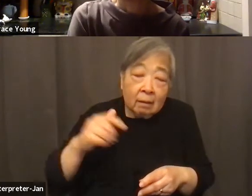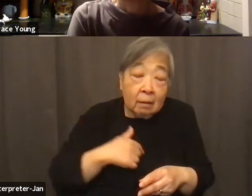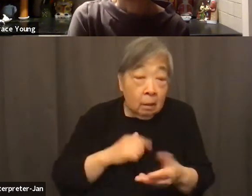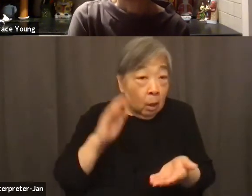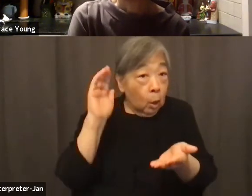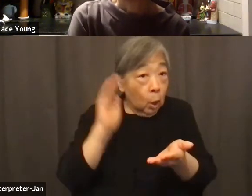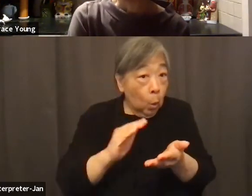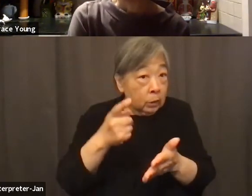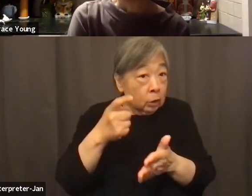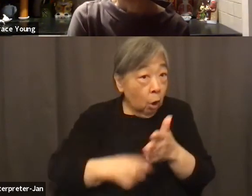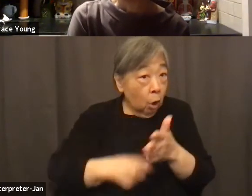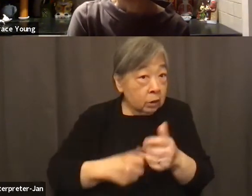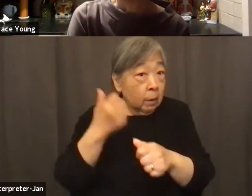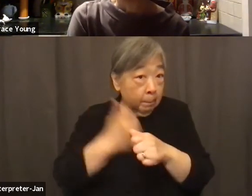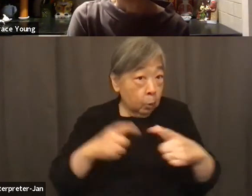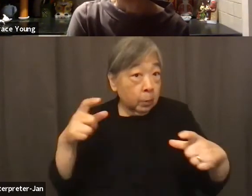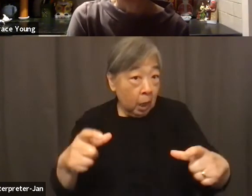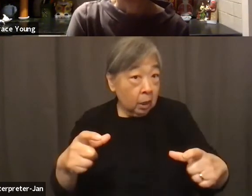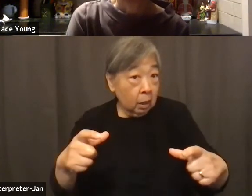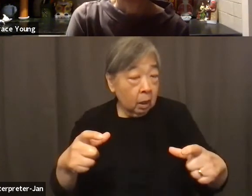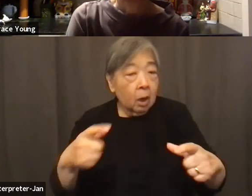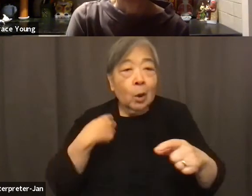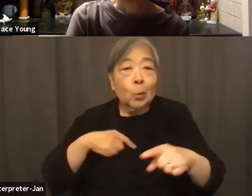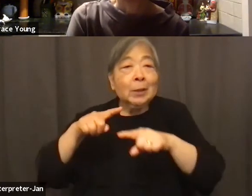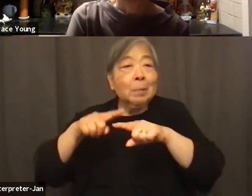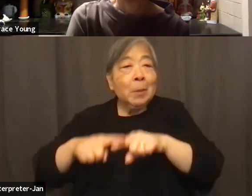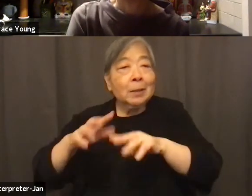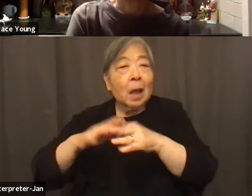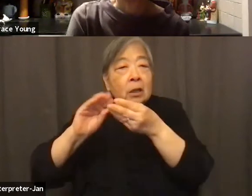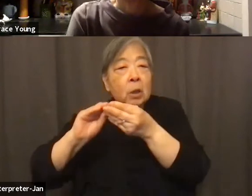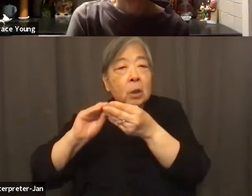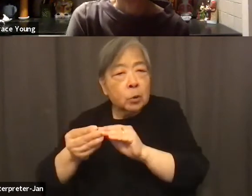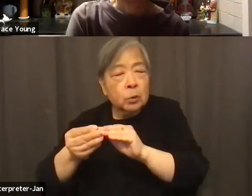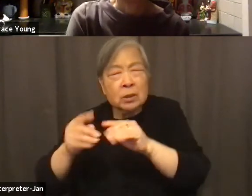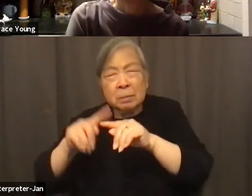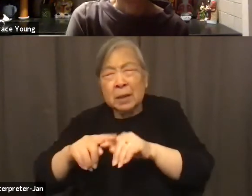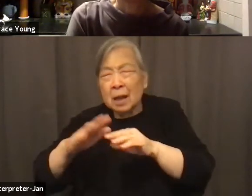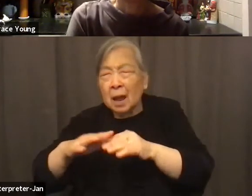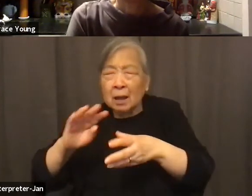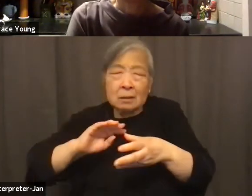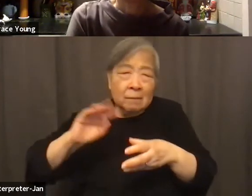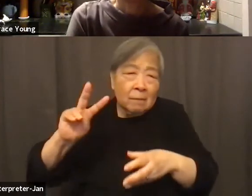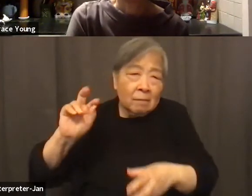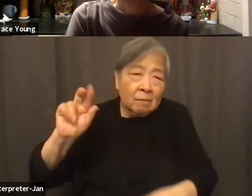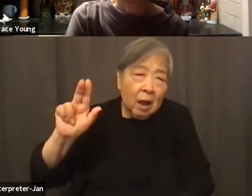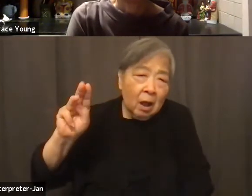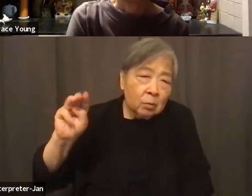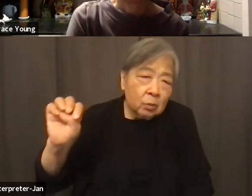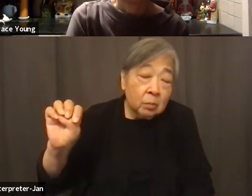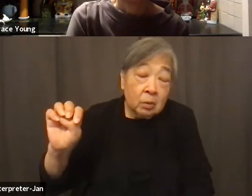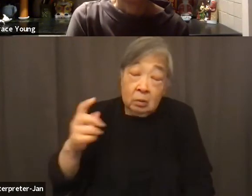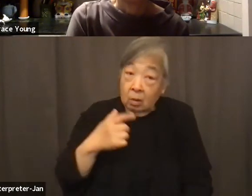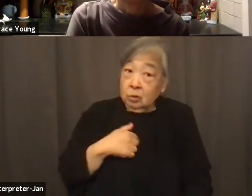per plate. So we depend on volume, tremendous volume. So I do see that